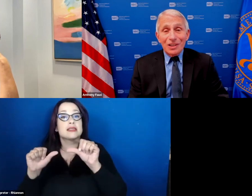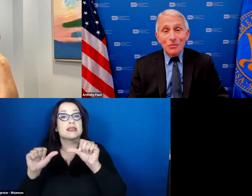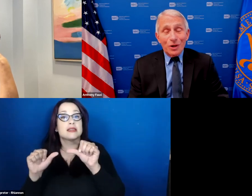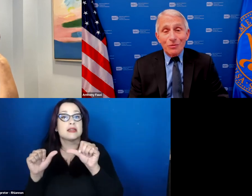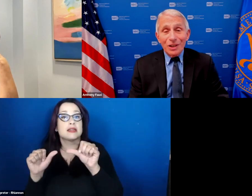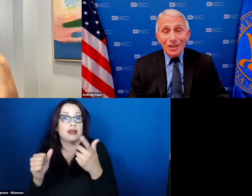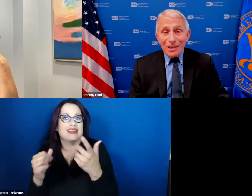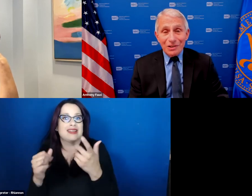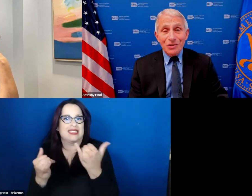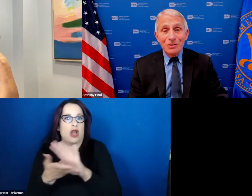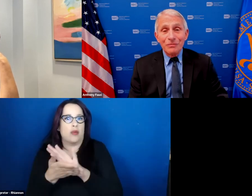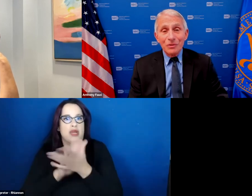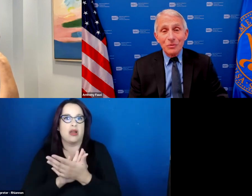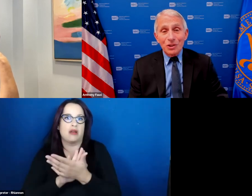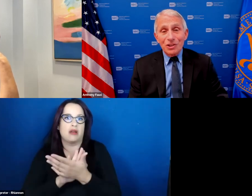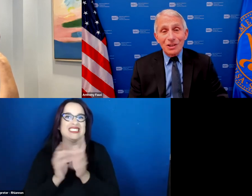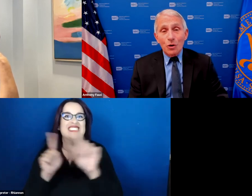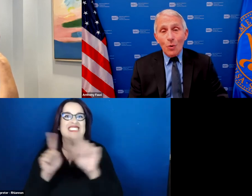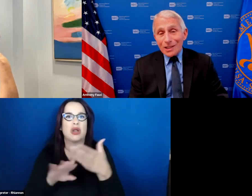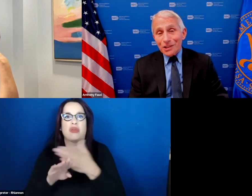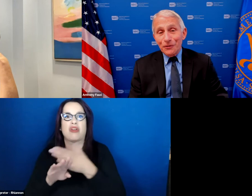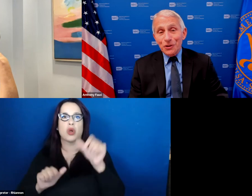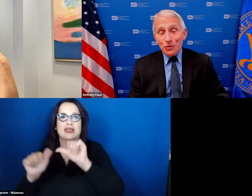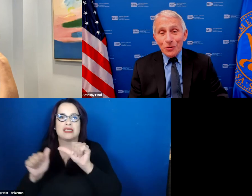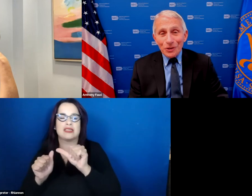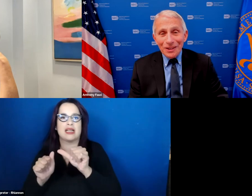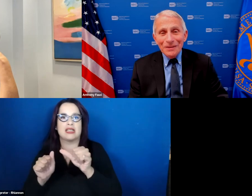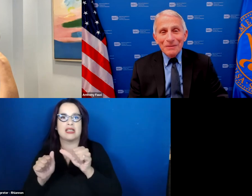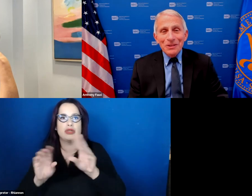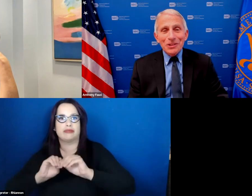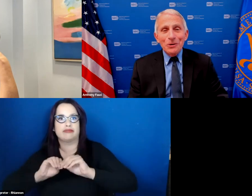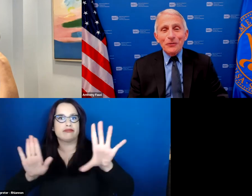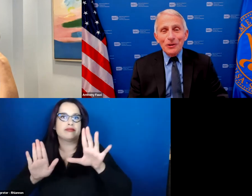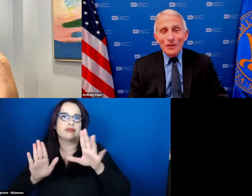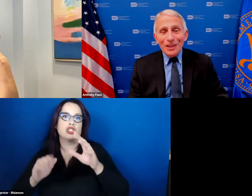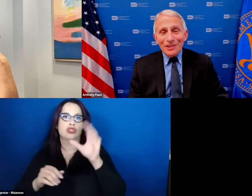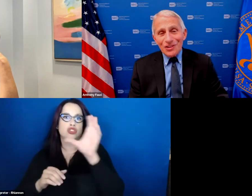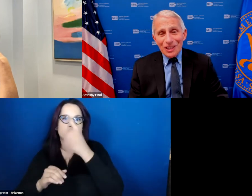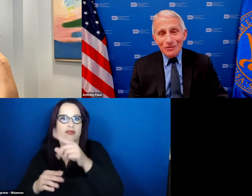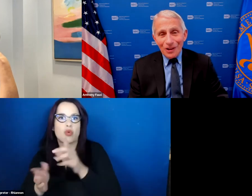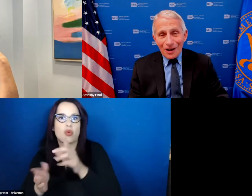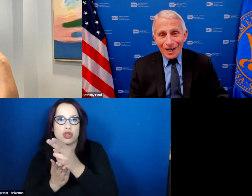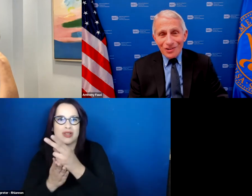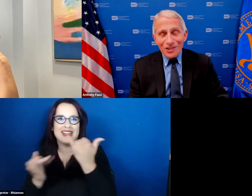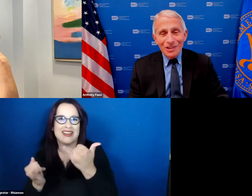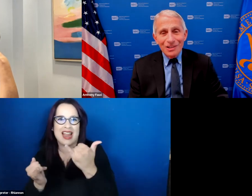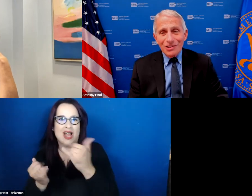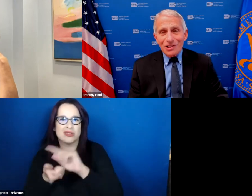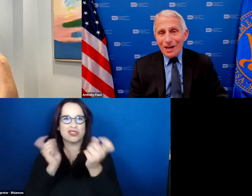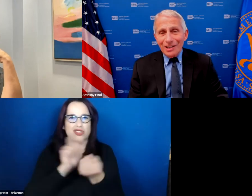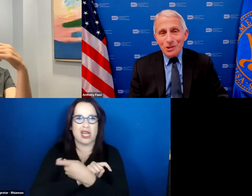considered what it really is which is a quest for the truth so if you're living in a sea of lies